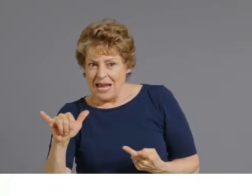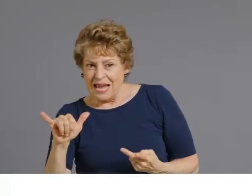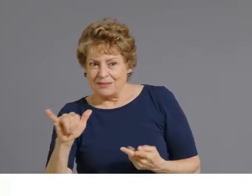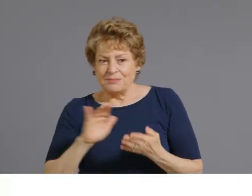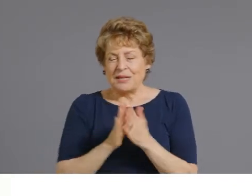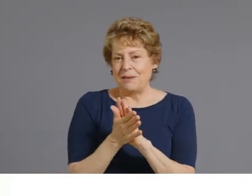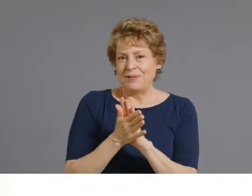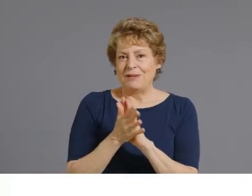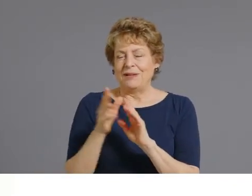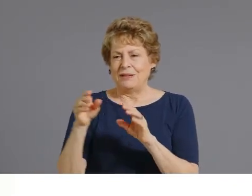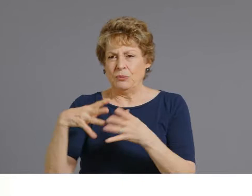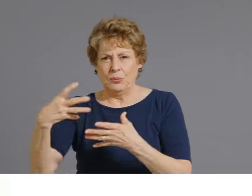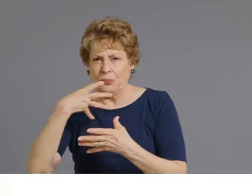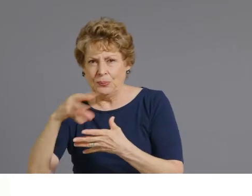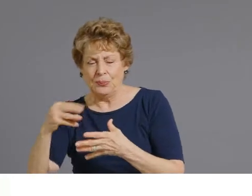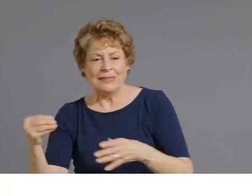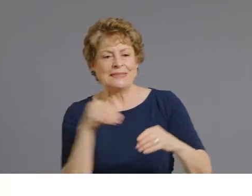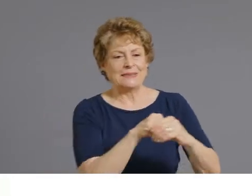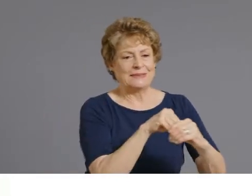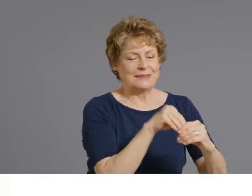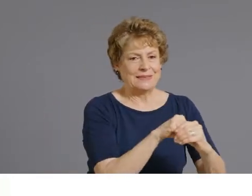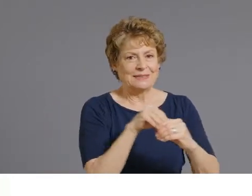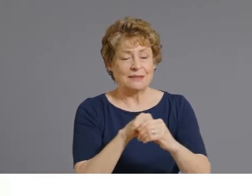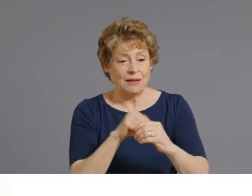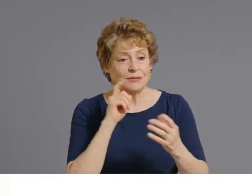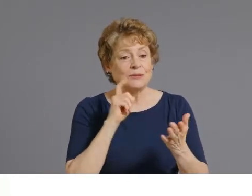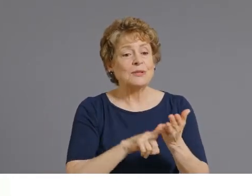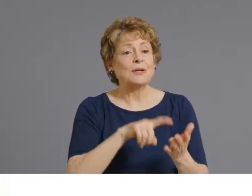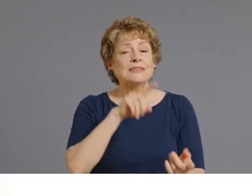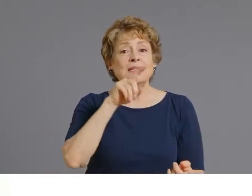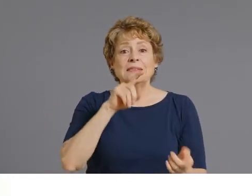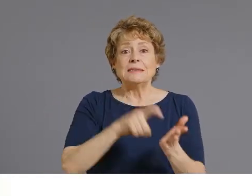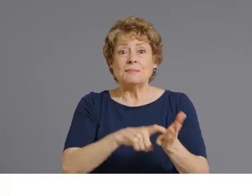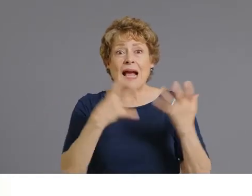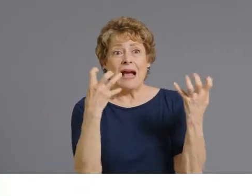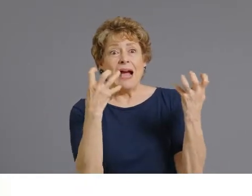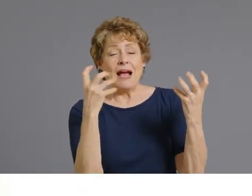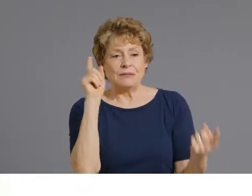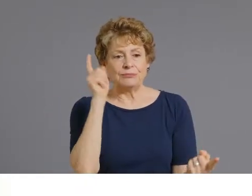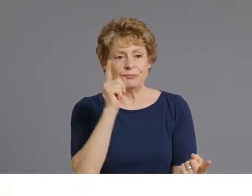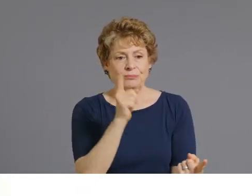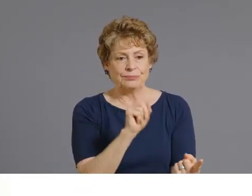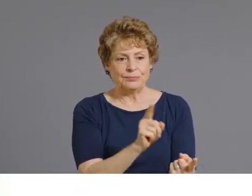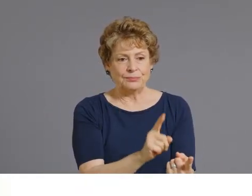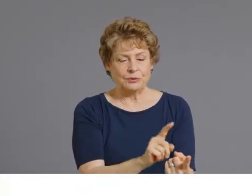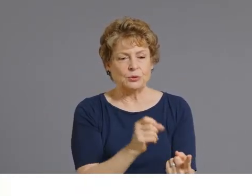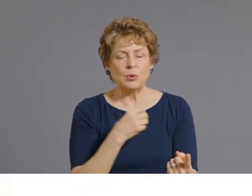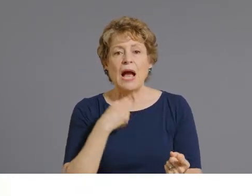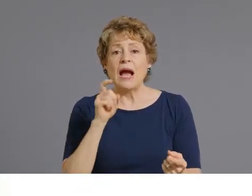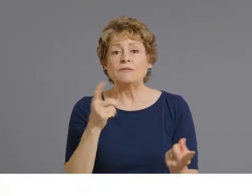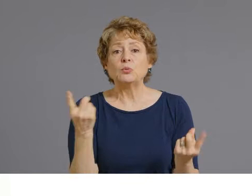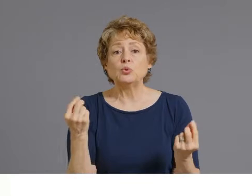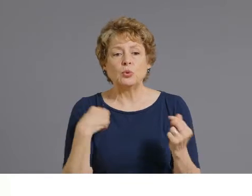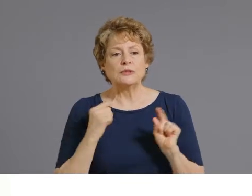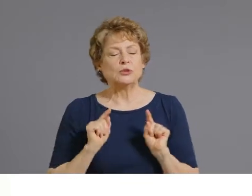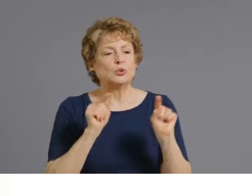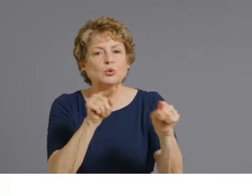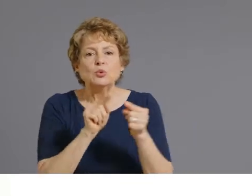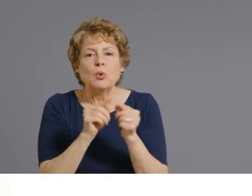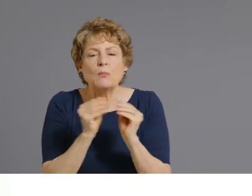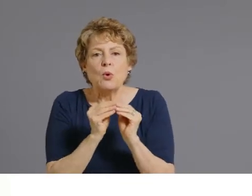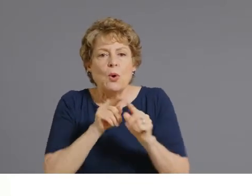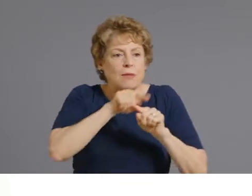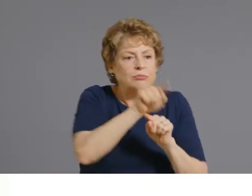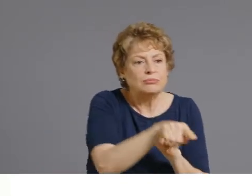the lack of demand and the need to be more in the community at these pop up events, we will be demobilizing and phasing out